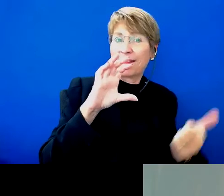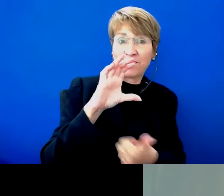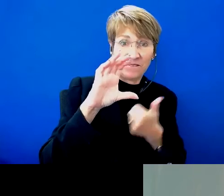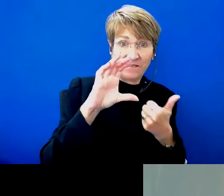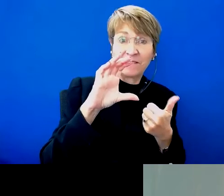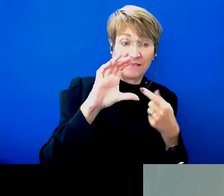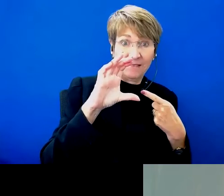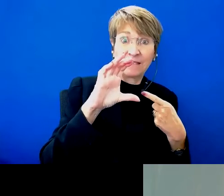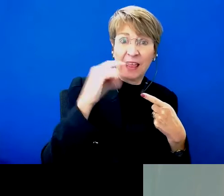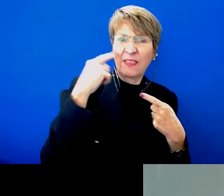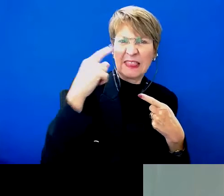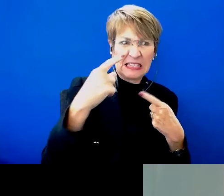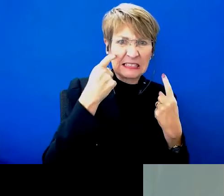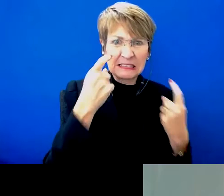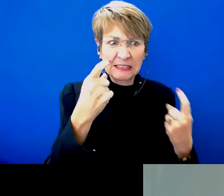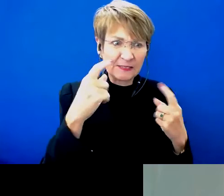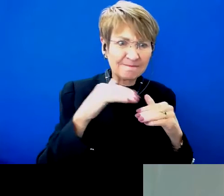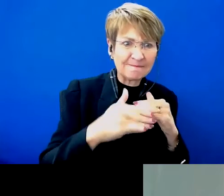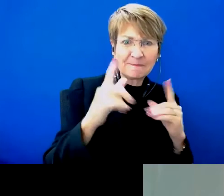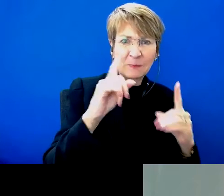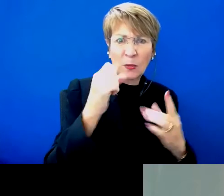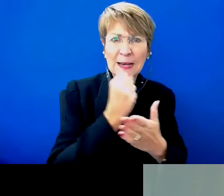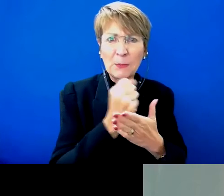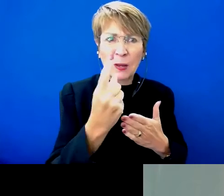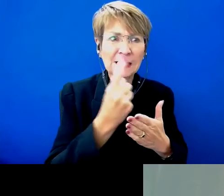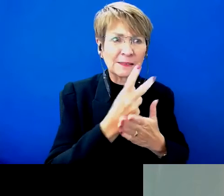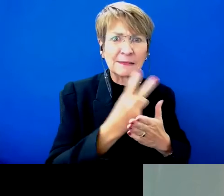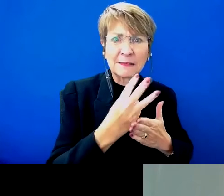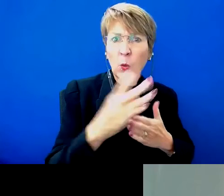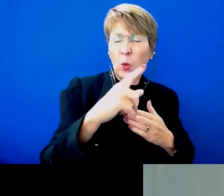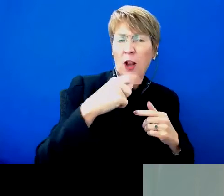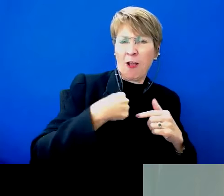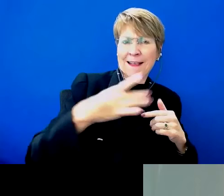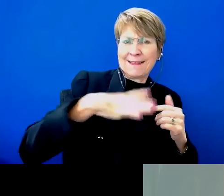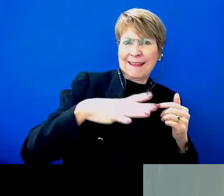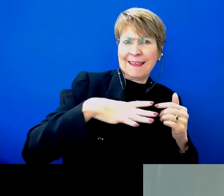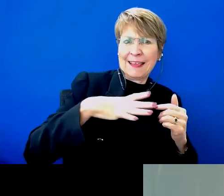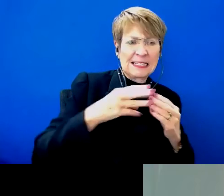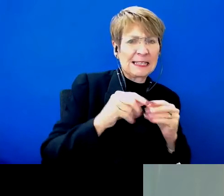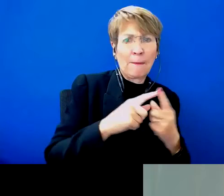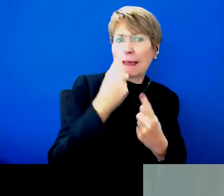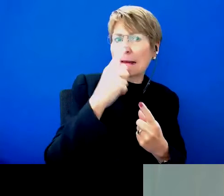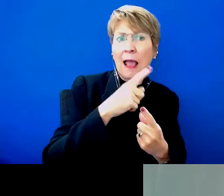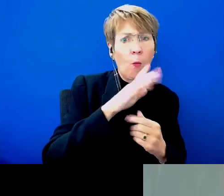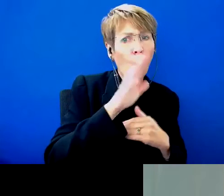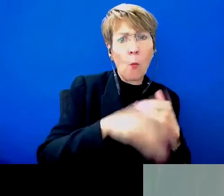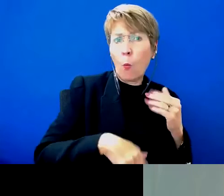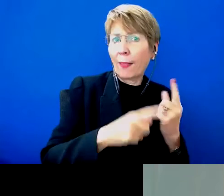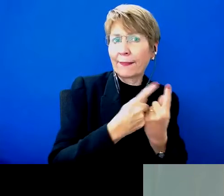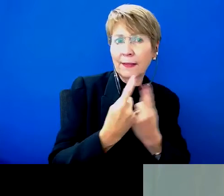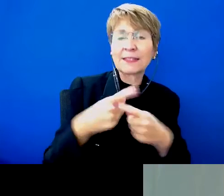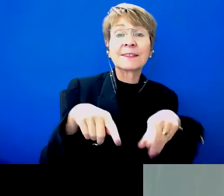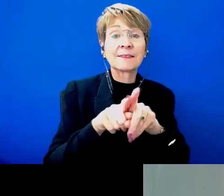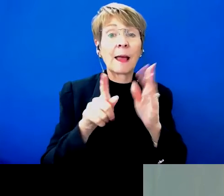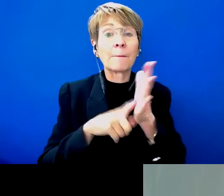technology or other services do I most need. And Lynn has also touched on that with her husband's experience. And what really strikes